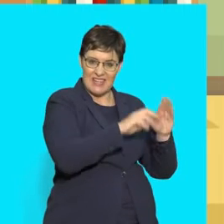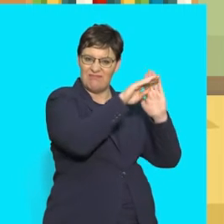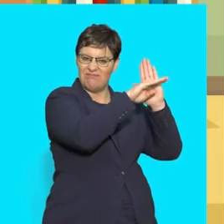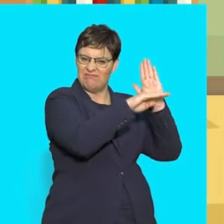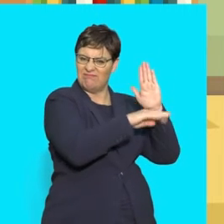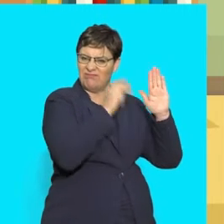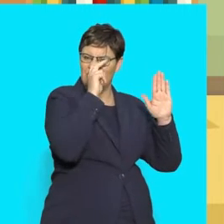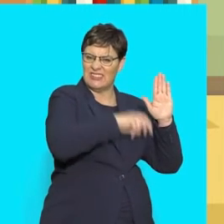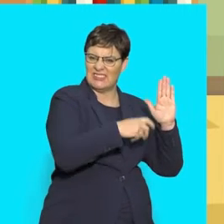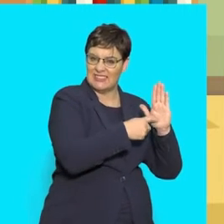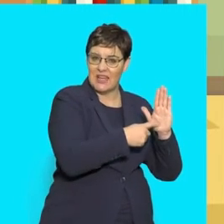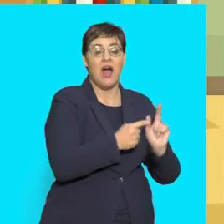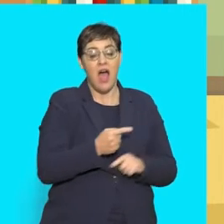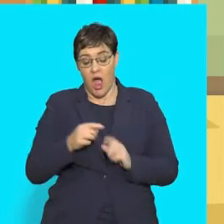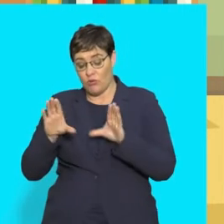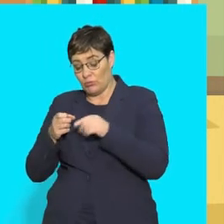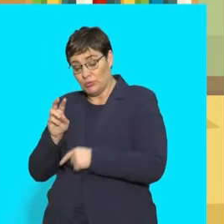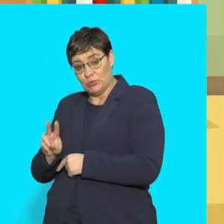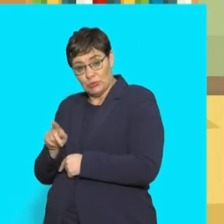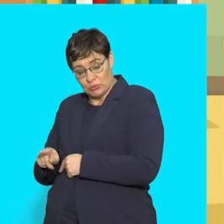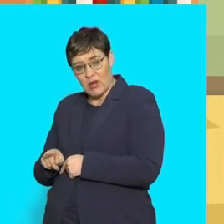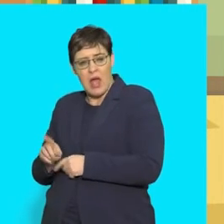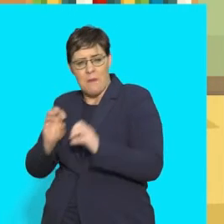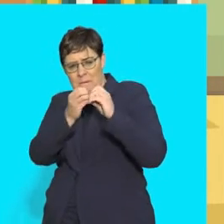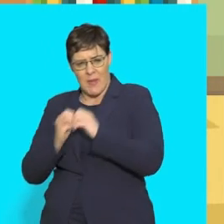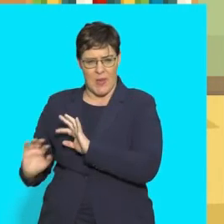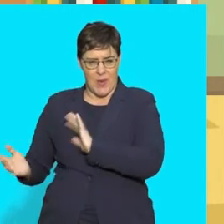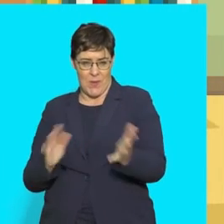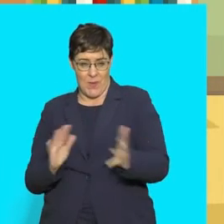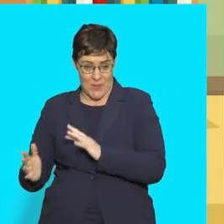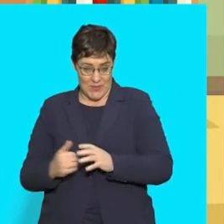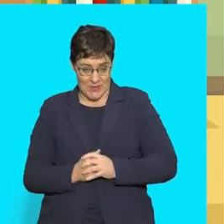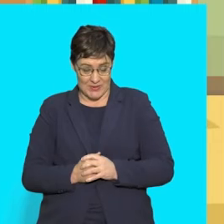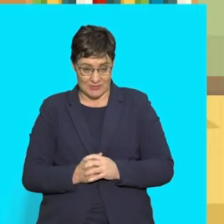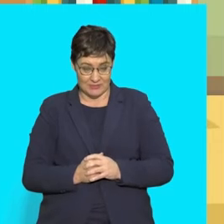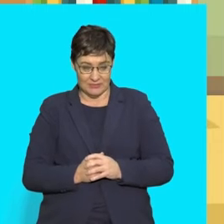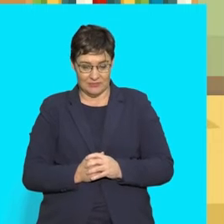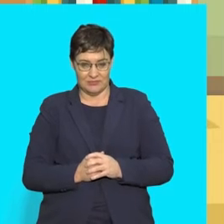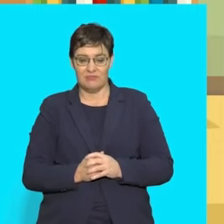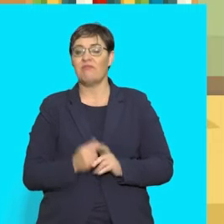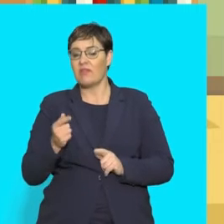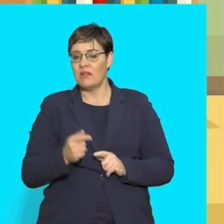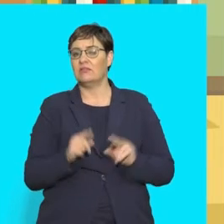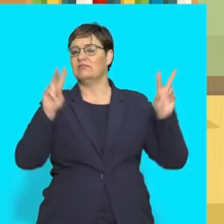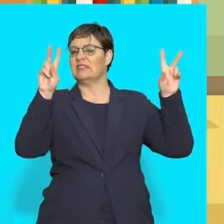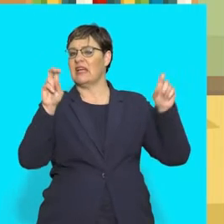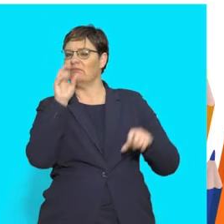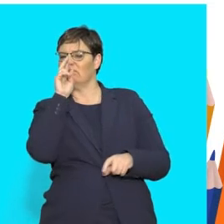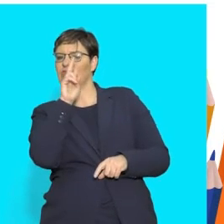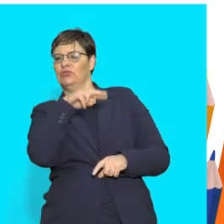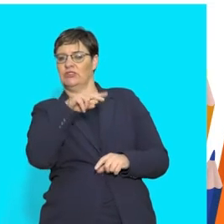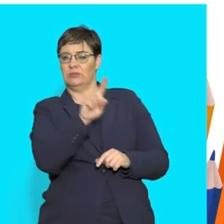and Group 2 will read the method of how to make the sandwich. Let's read the title of the recipe.